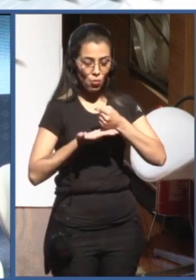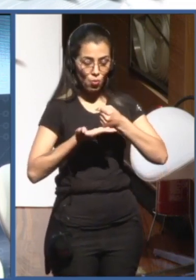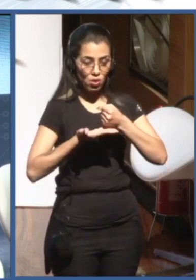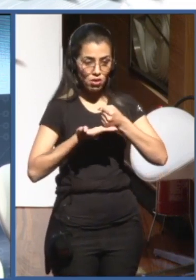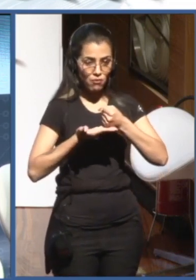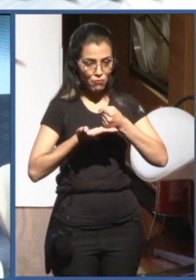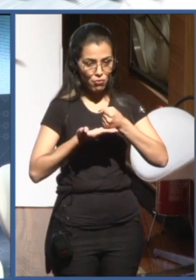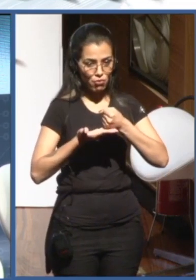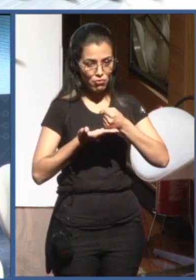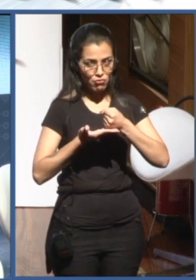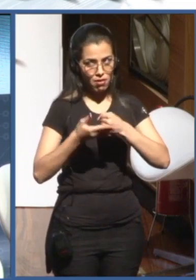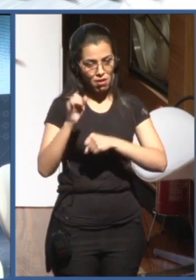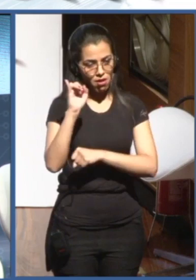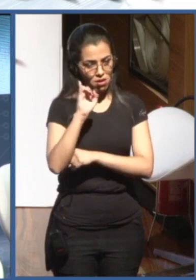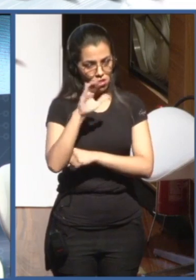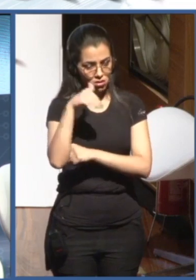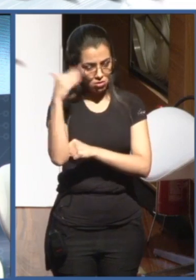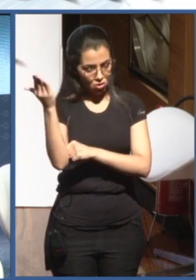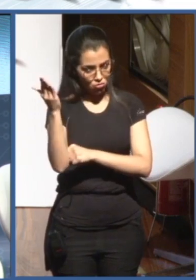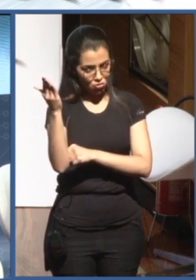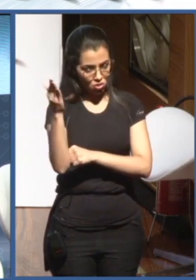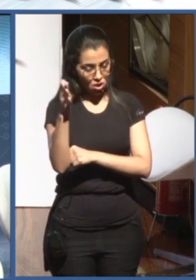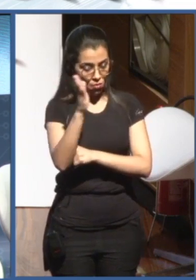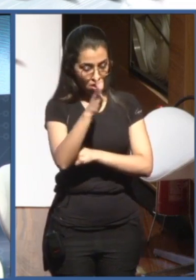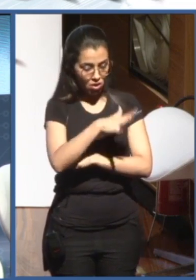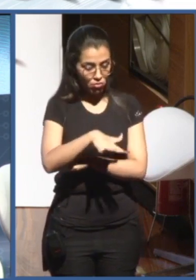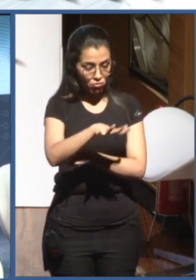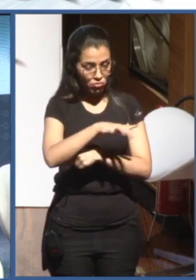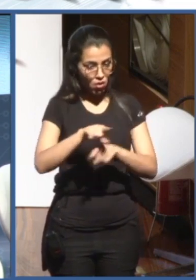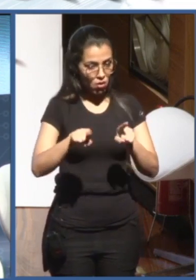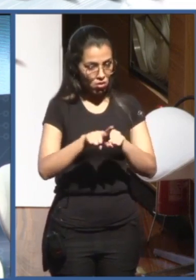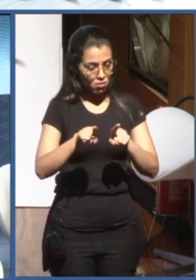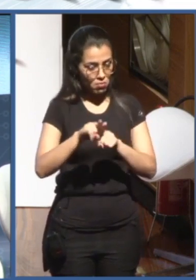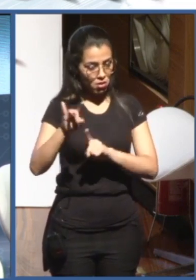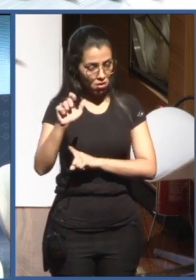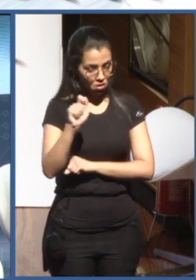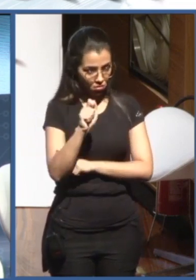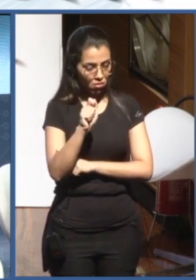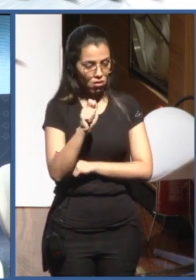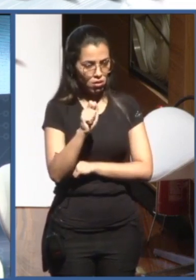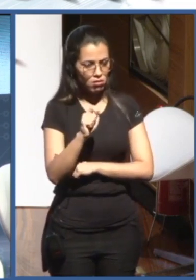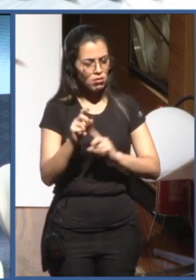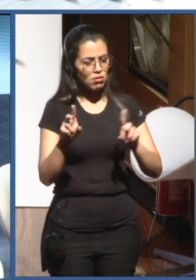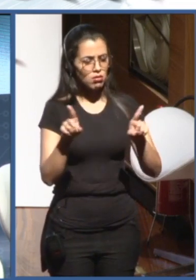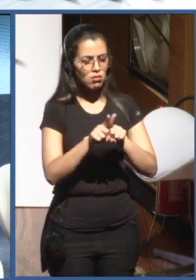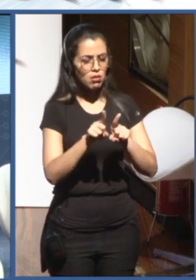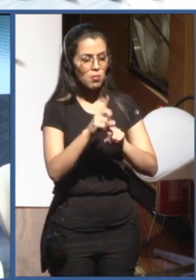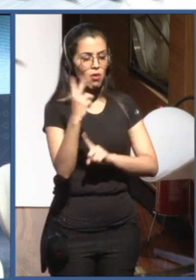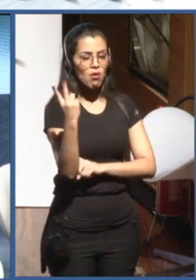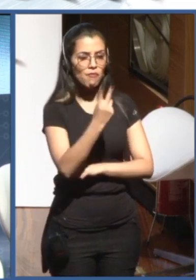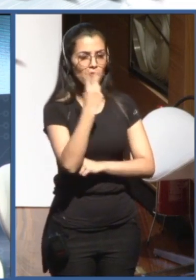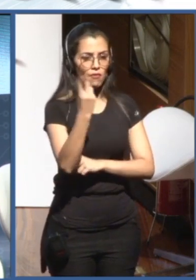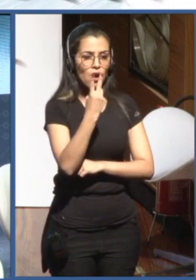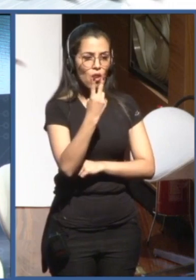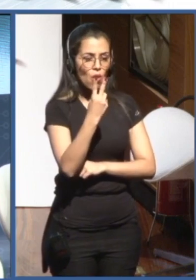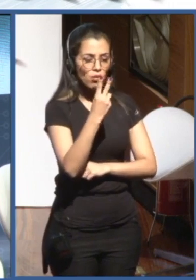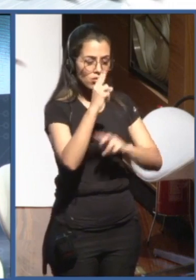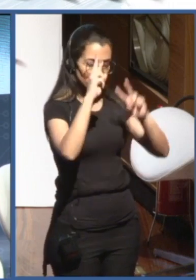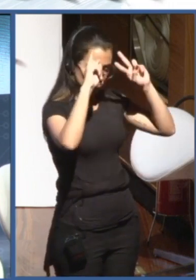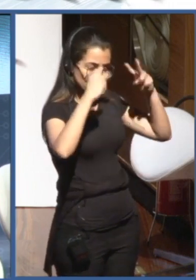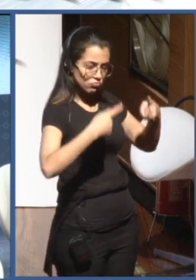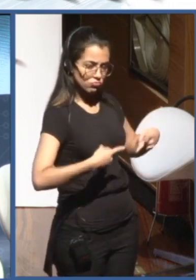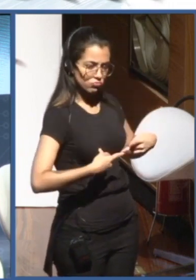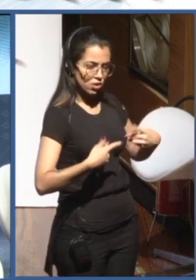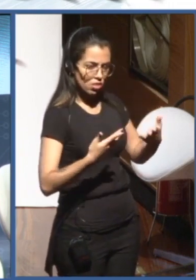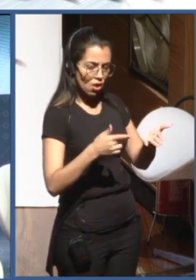artificial intelligence and the human-centered values? And what remains to be done? What is the role of UNESCO? What is the role of